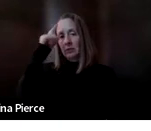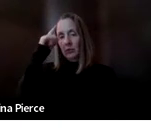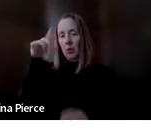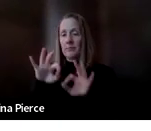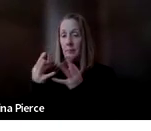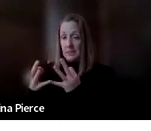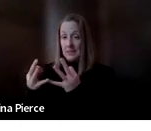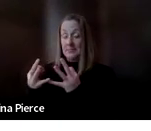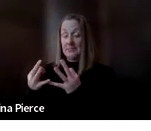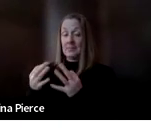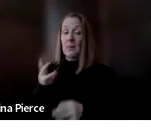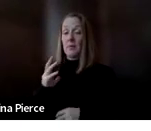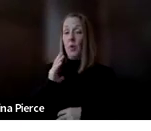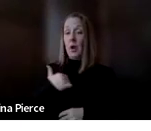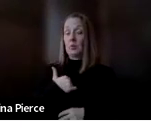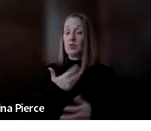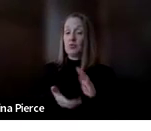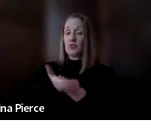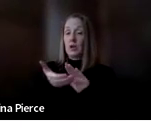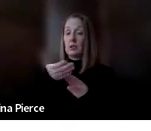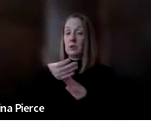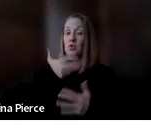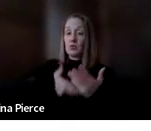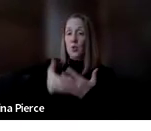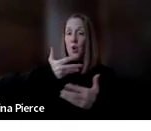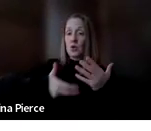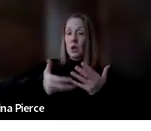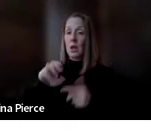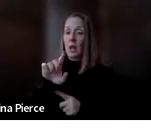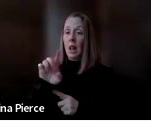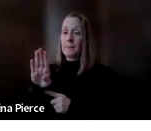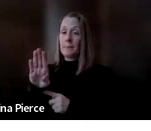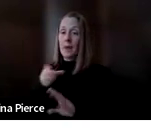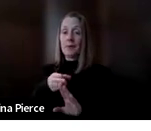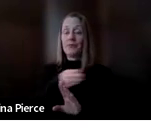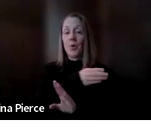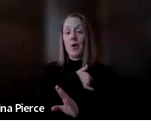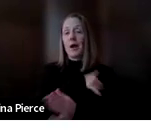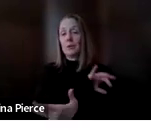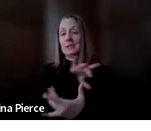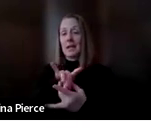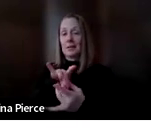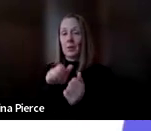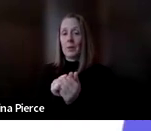when my child was in elementary school before I even was connected to Michigan Alliance for Families.